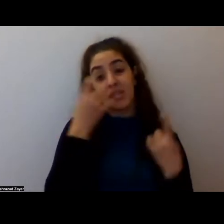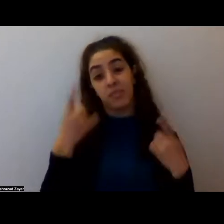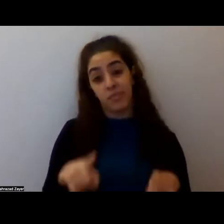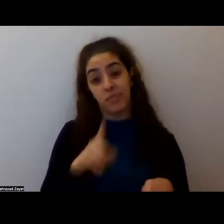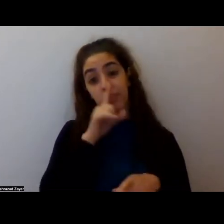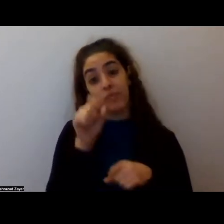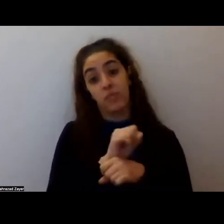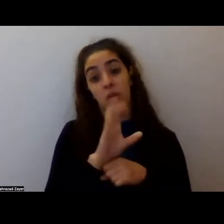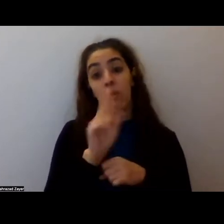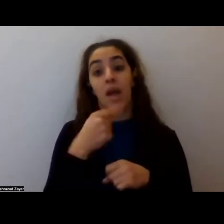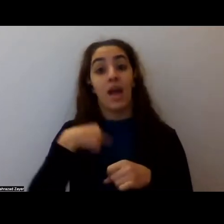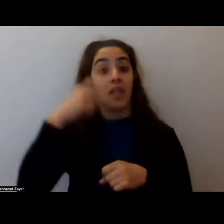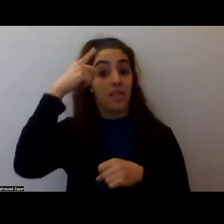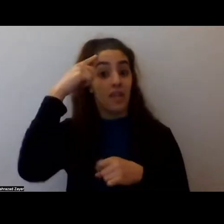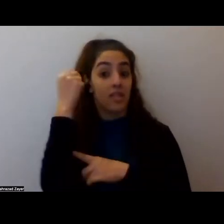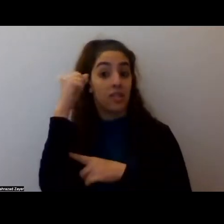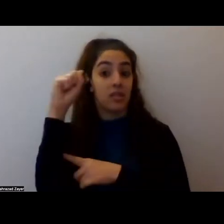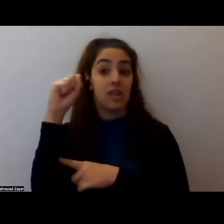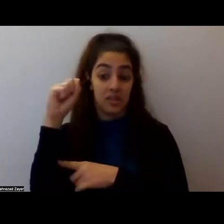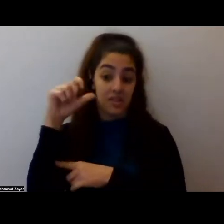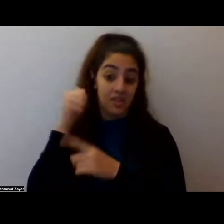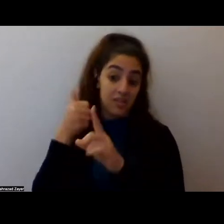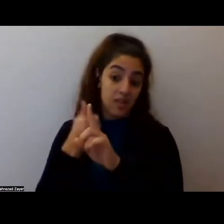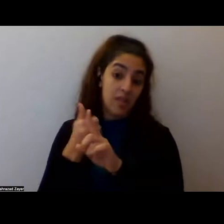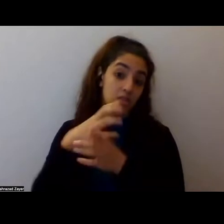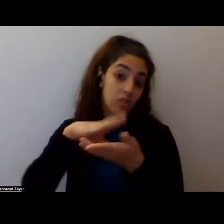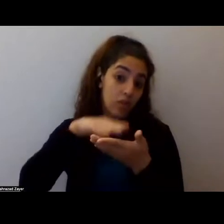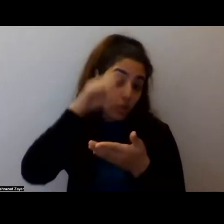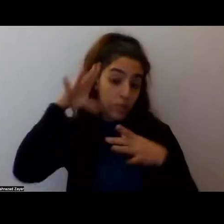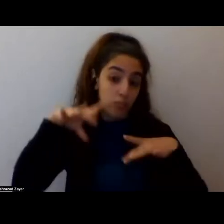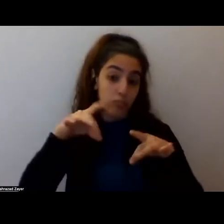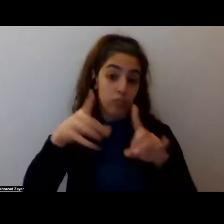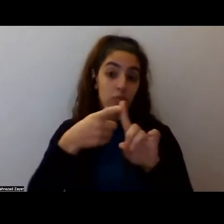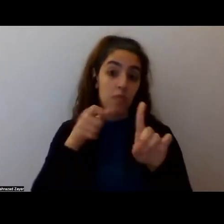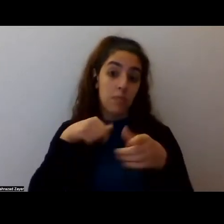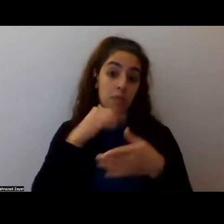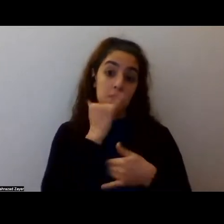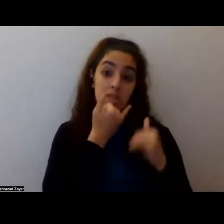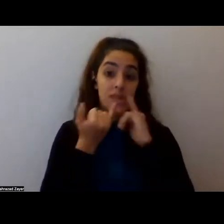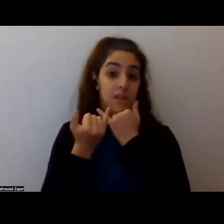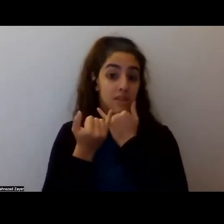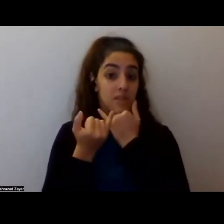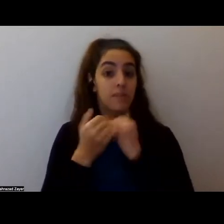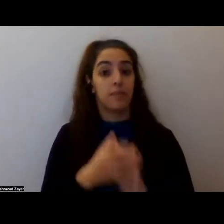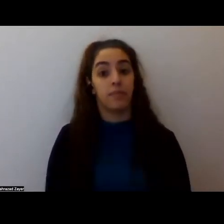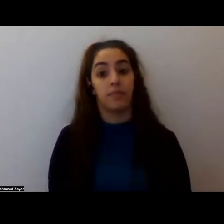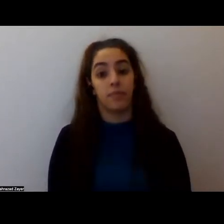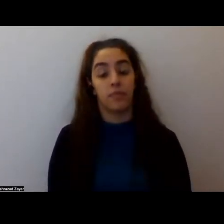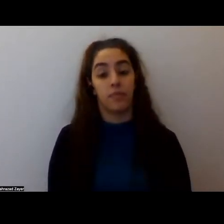movement is learning from the mistakes, um, in terms of, um, BIPOC inclusion and equity and diversity.